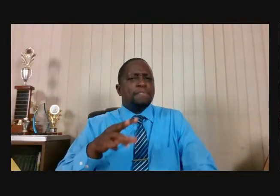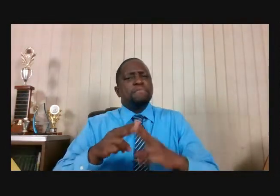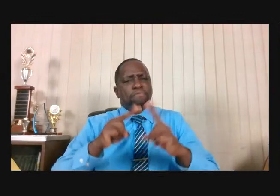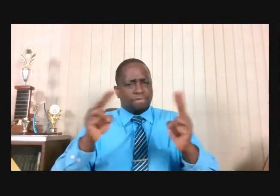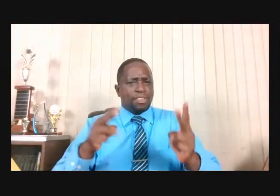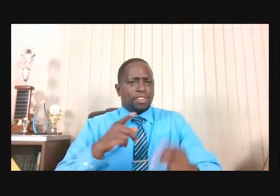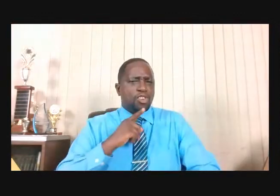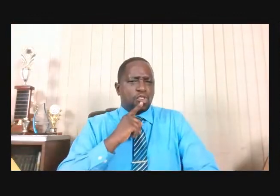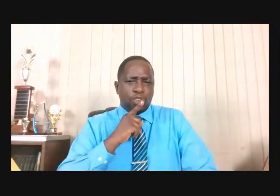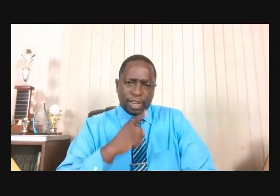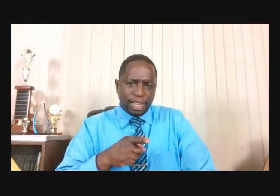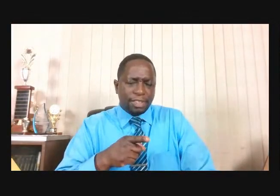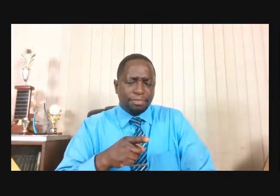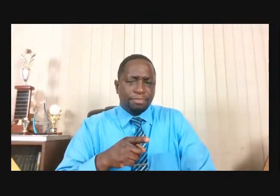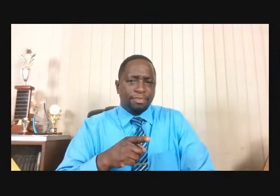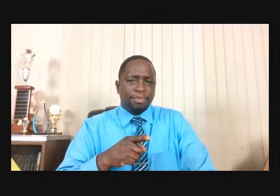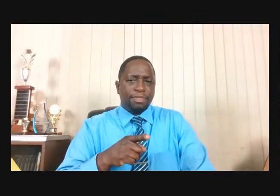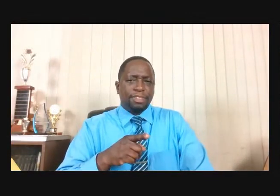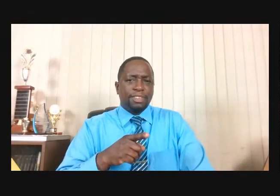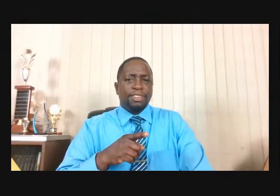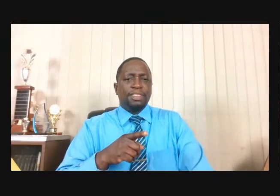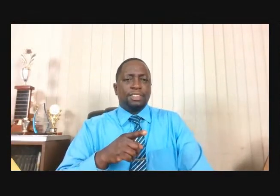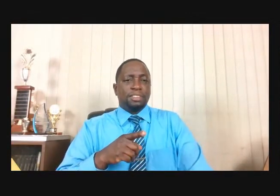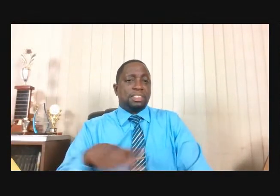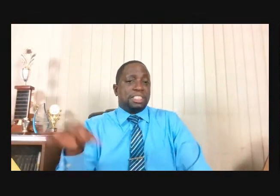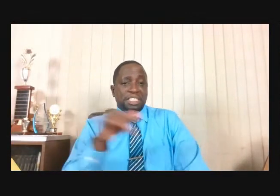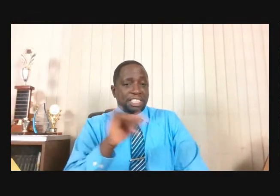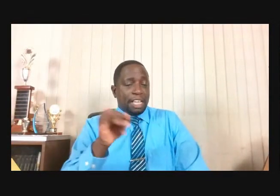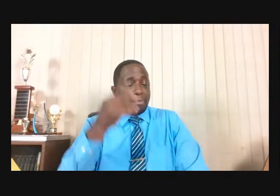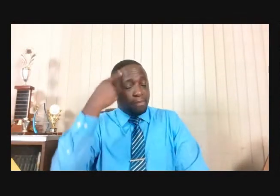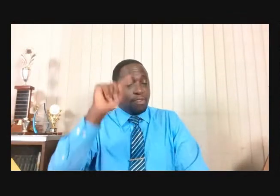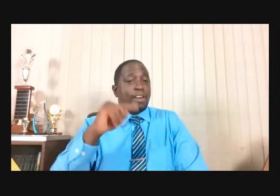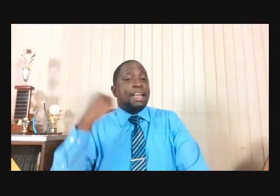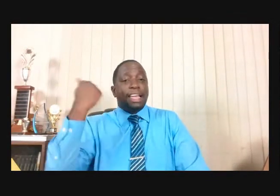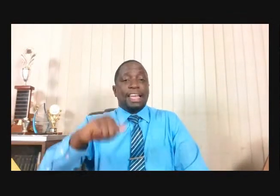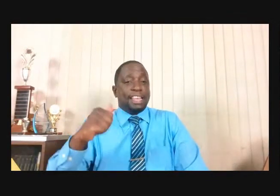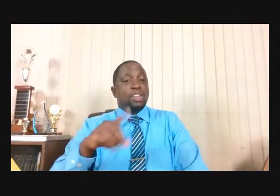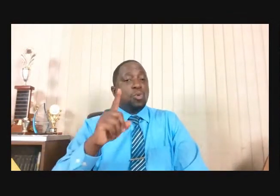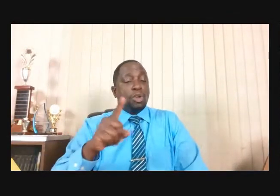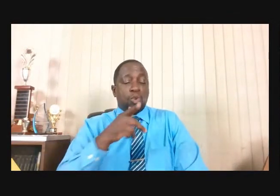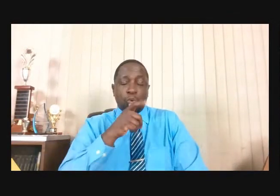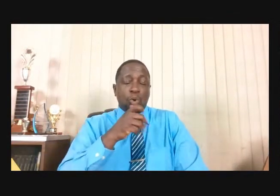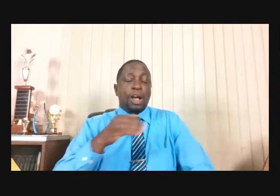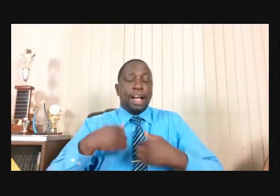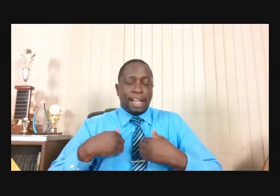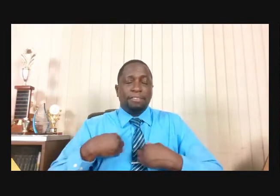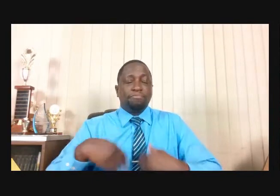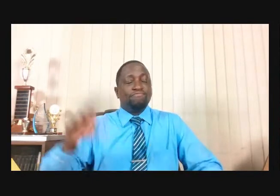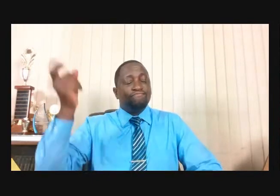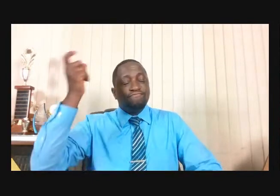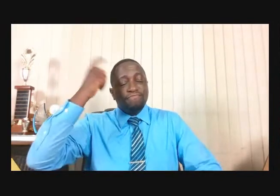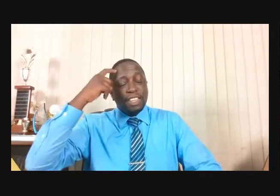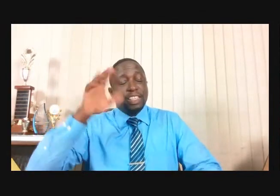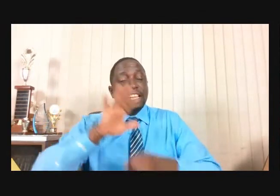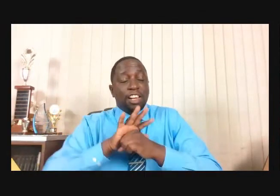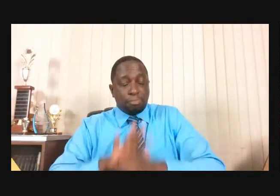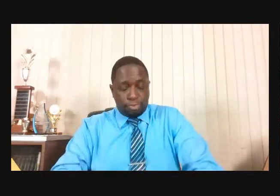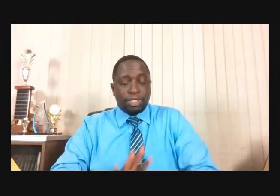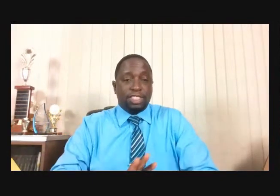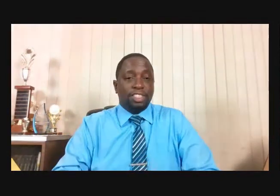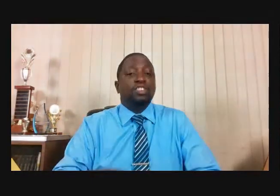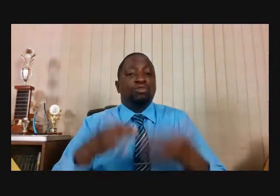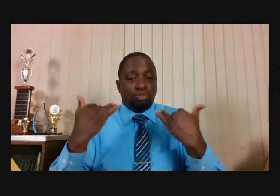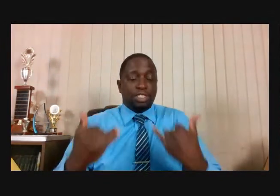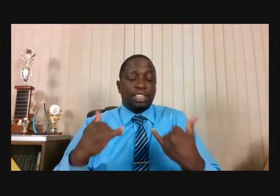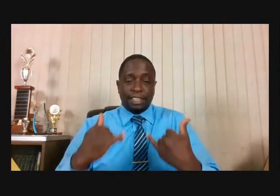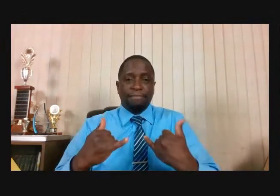through depression are very real to them. Listen to what they are saying. Give them the opportunity